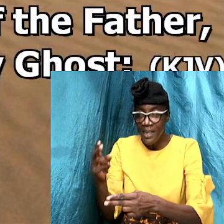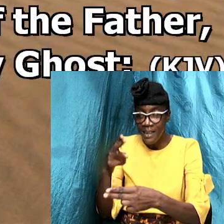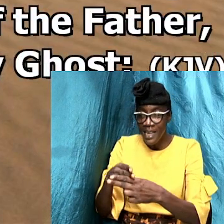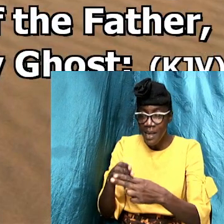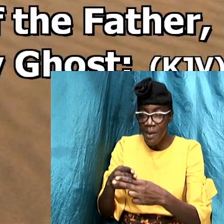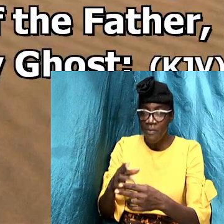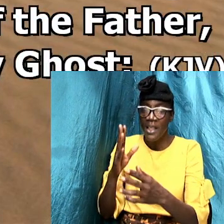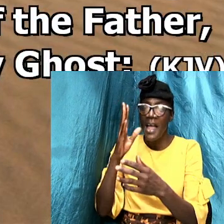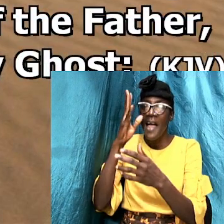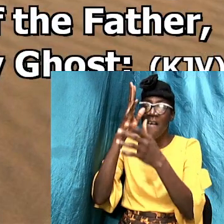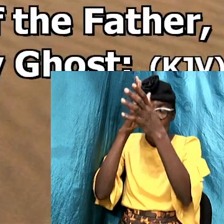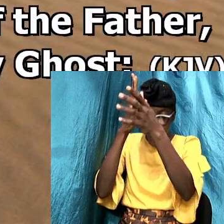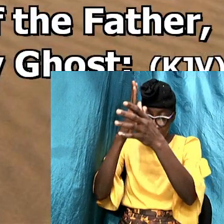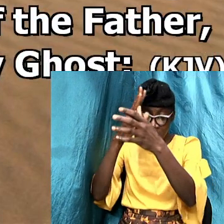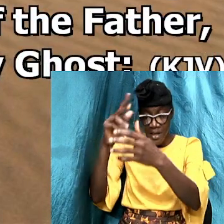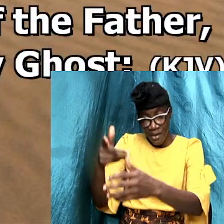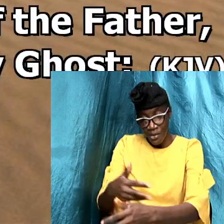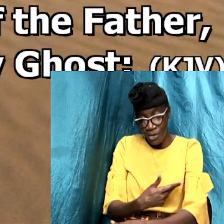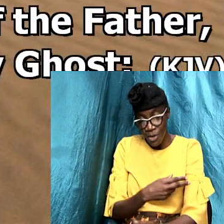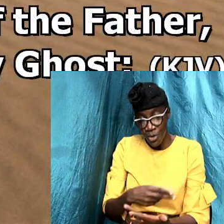and of the holy spirit